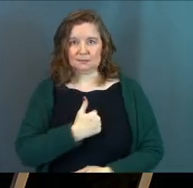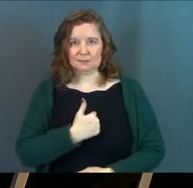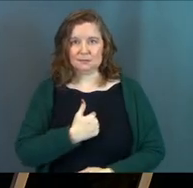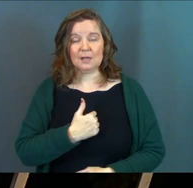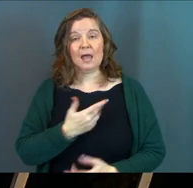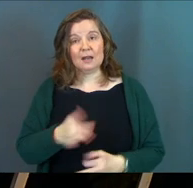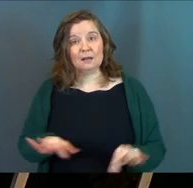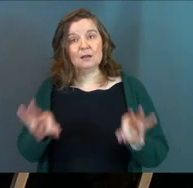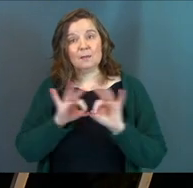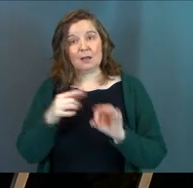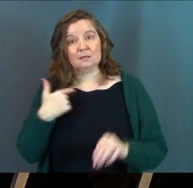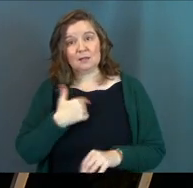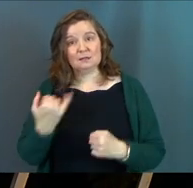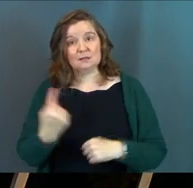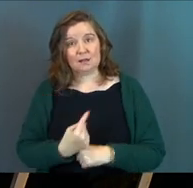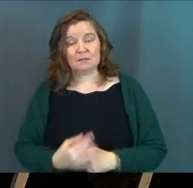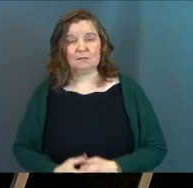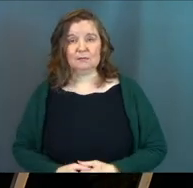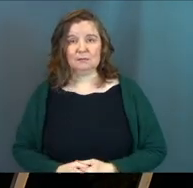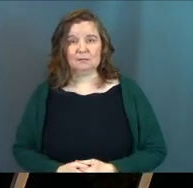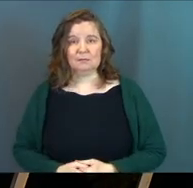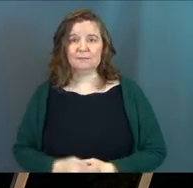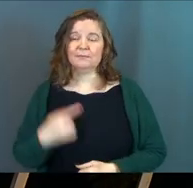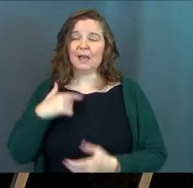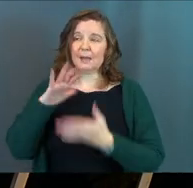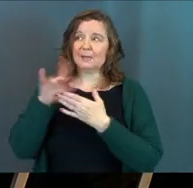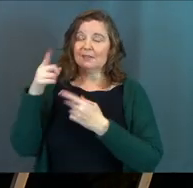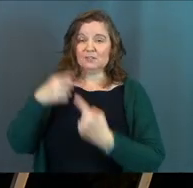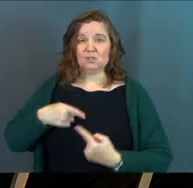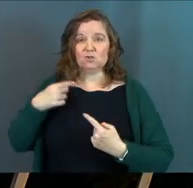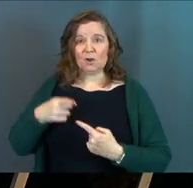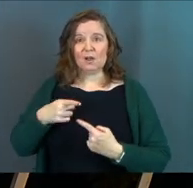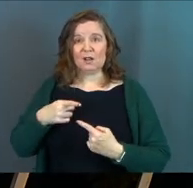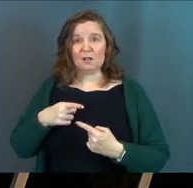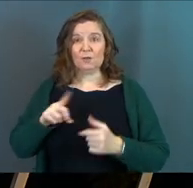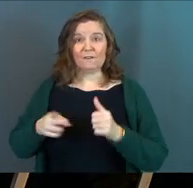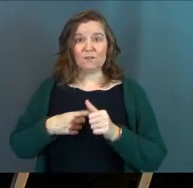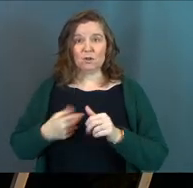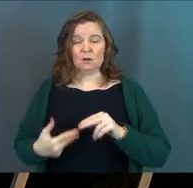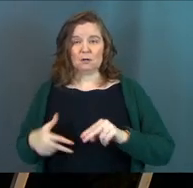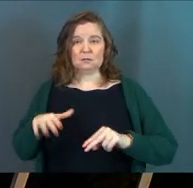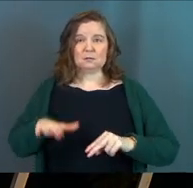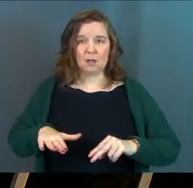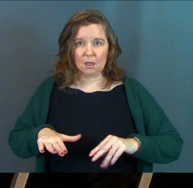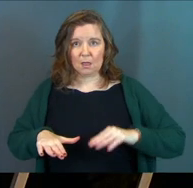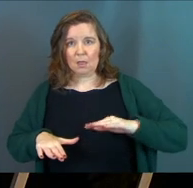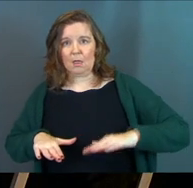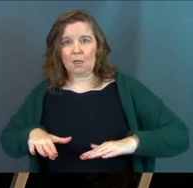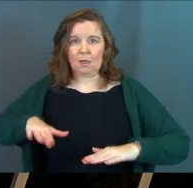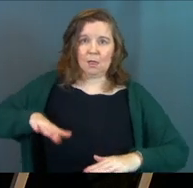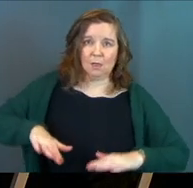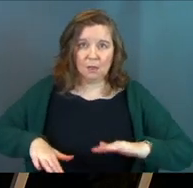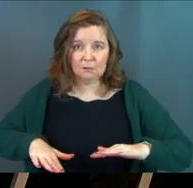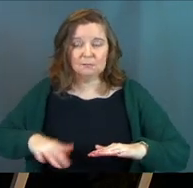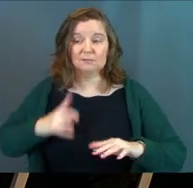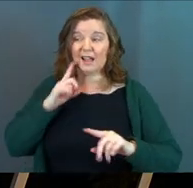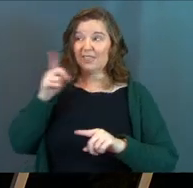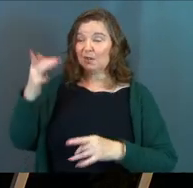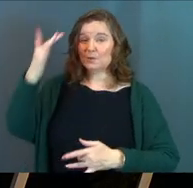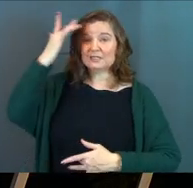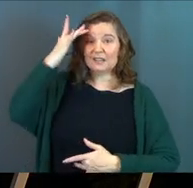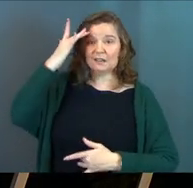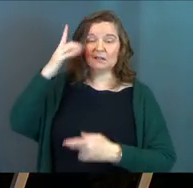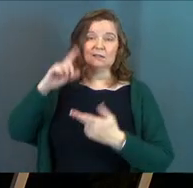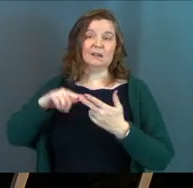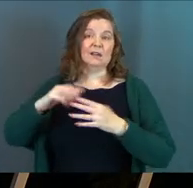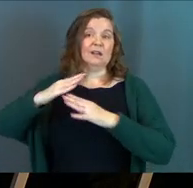and it matters to us today. I believe he struggled to take his first steps. I think he was sick. I think he had a